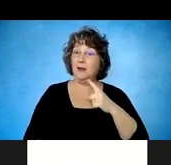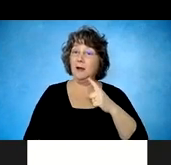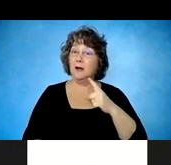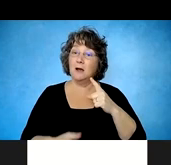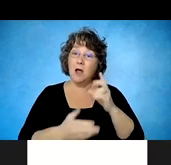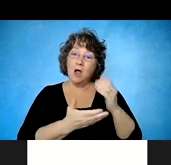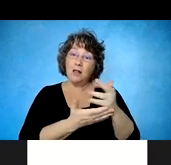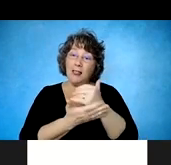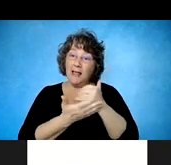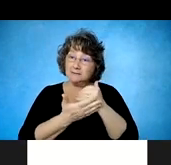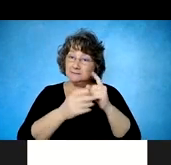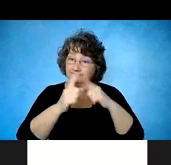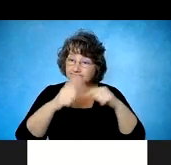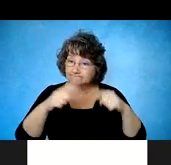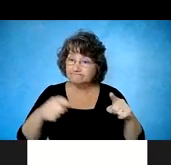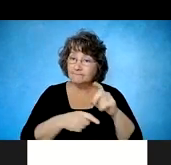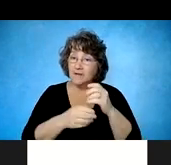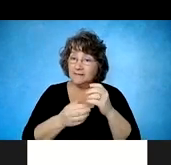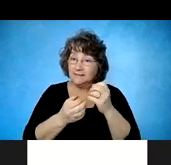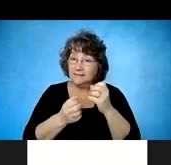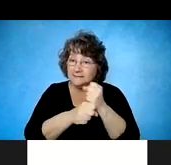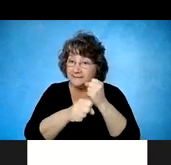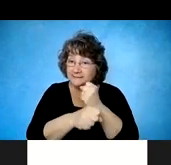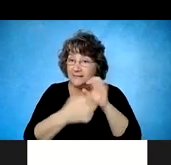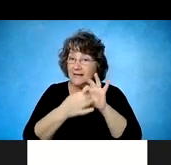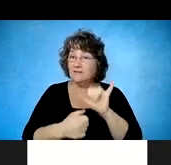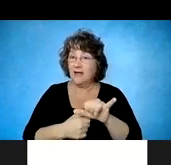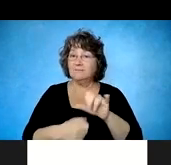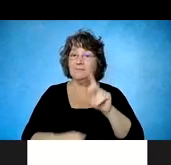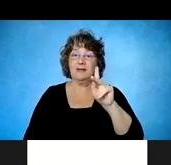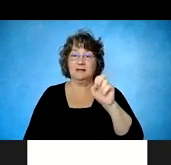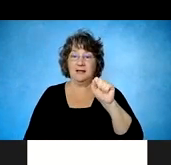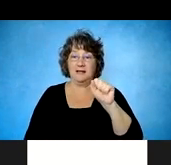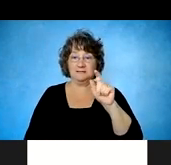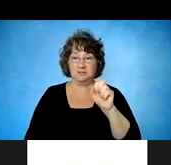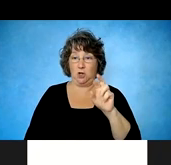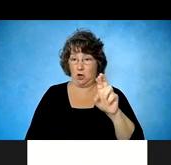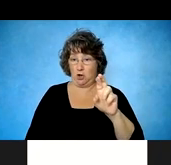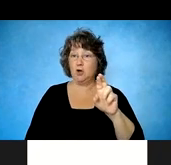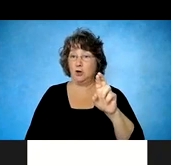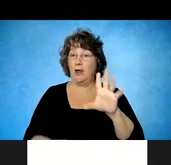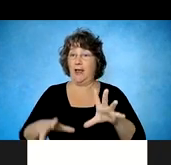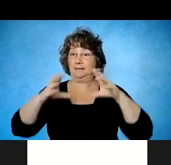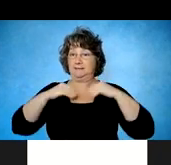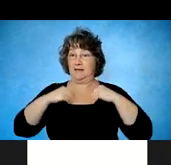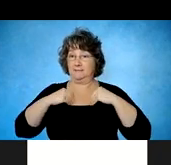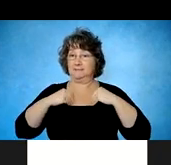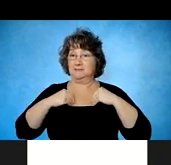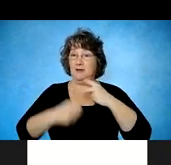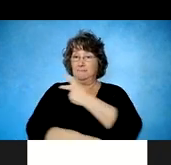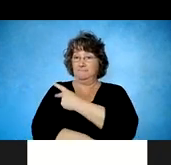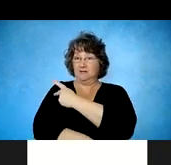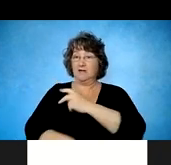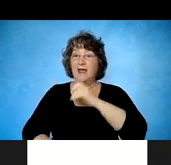Um, Kessler is an adult facility that can accept patients, 16 years of age or older. Um, but for this